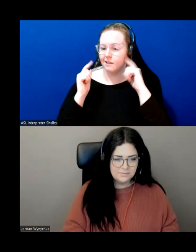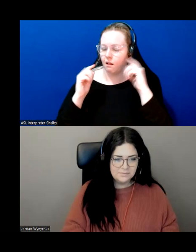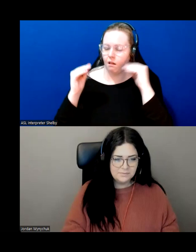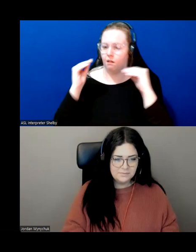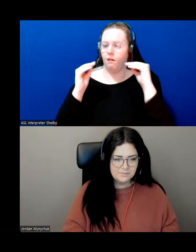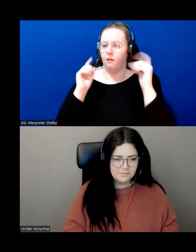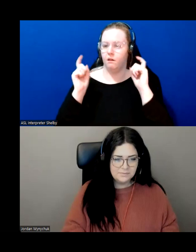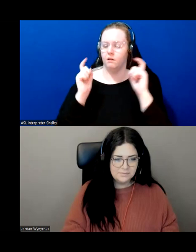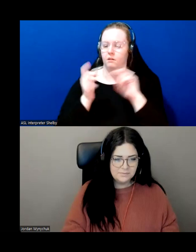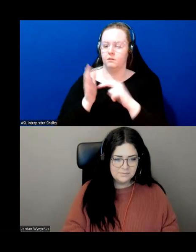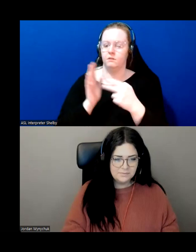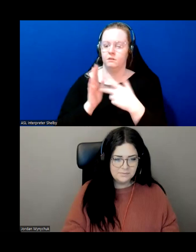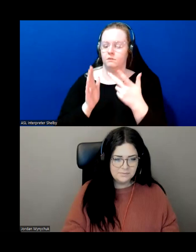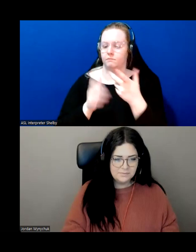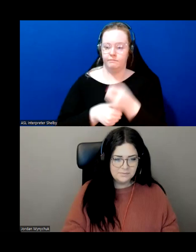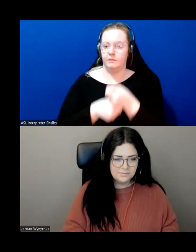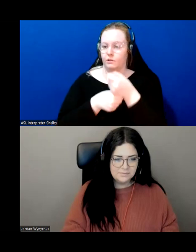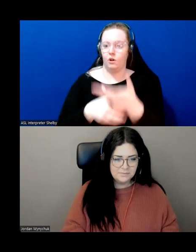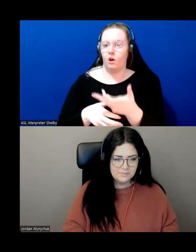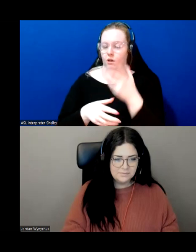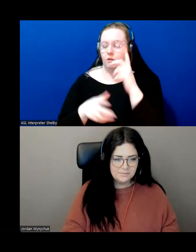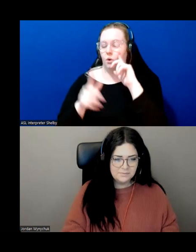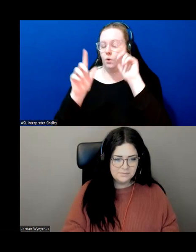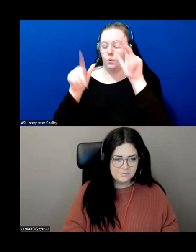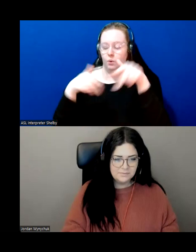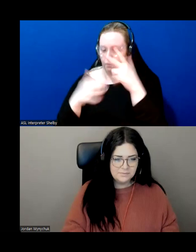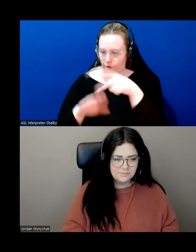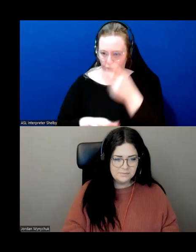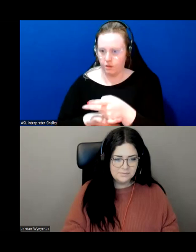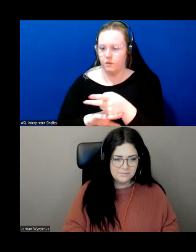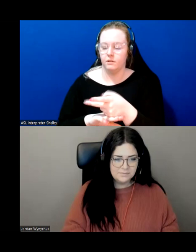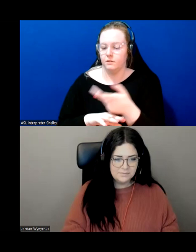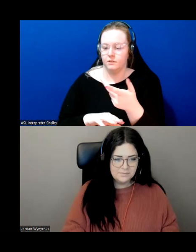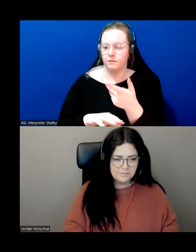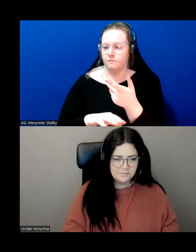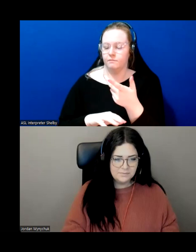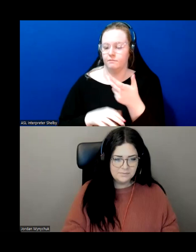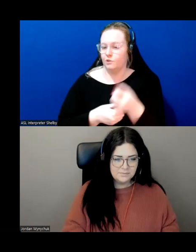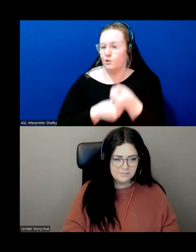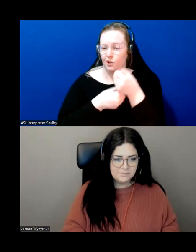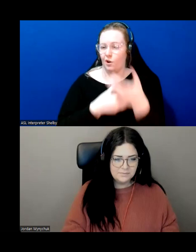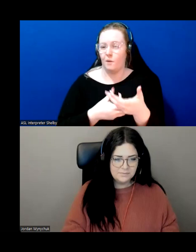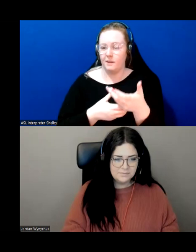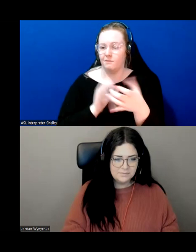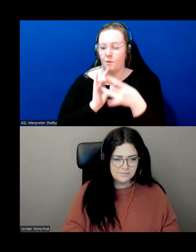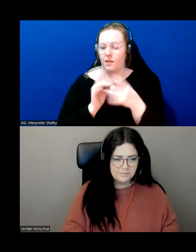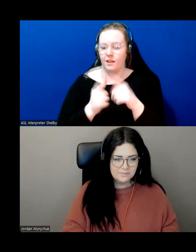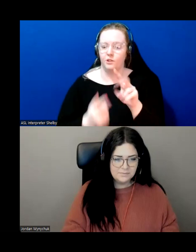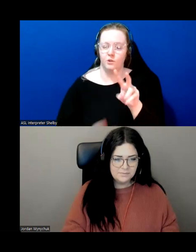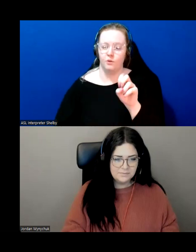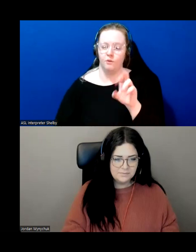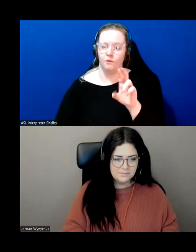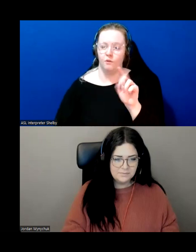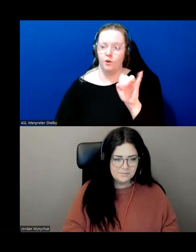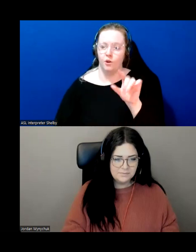inner ear and and it's it's the most common cause of of vertigo and and seniors over